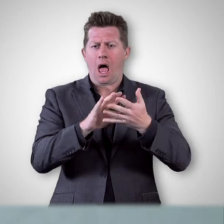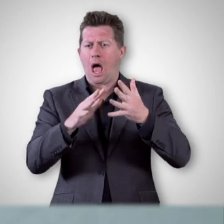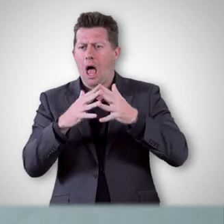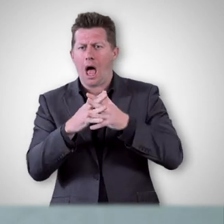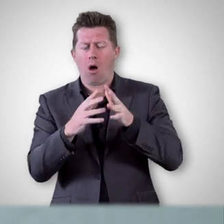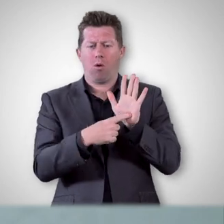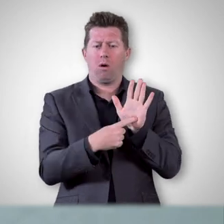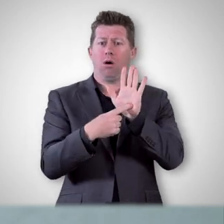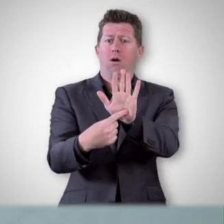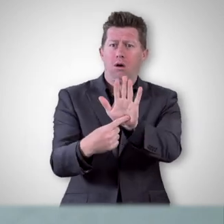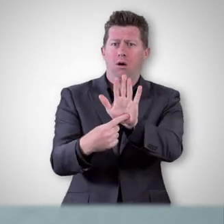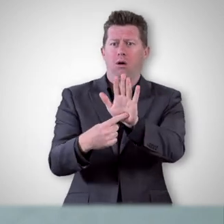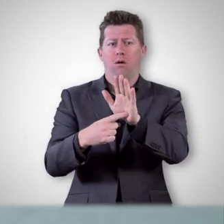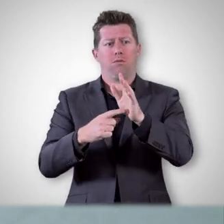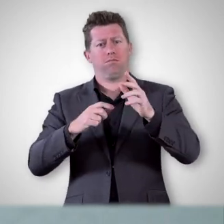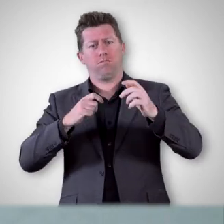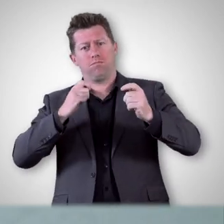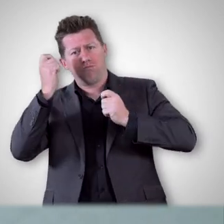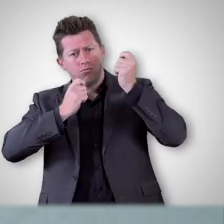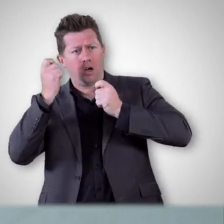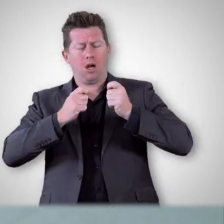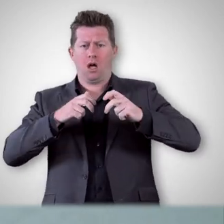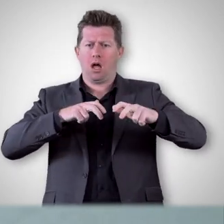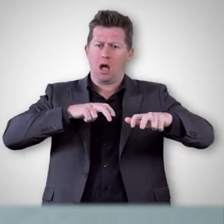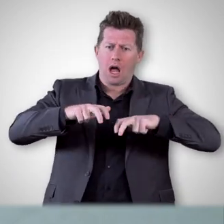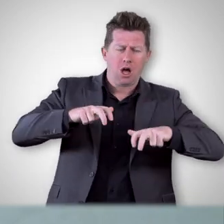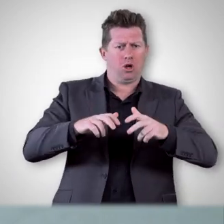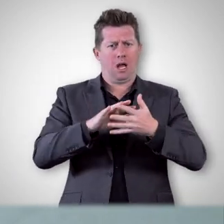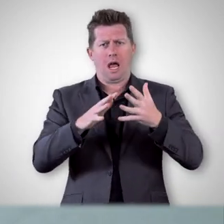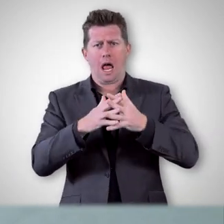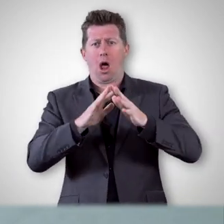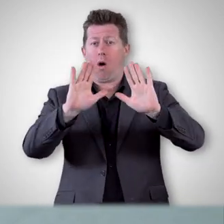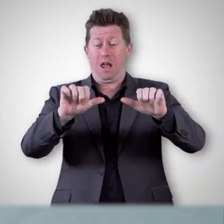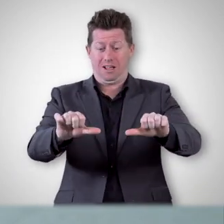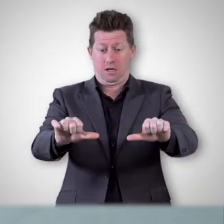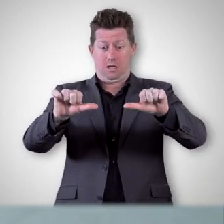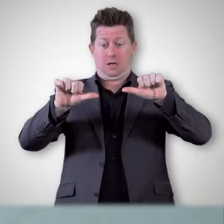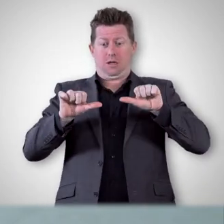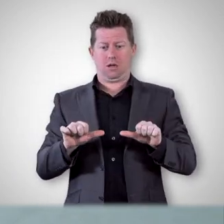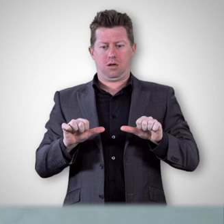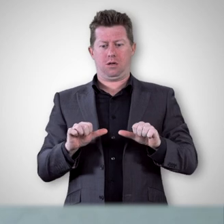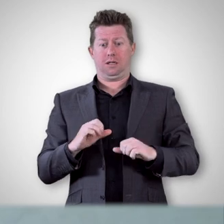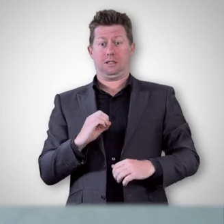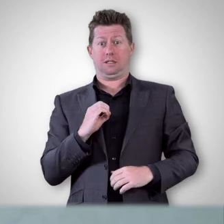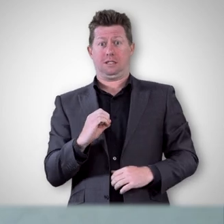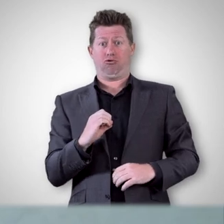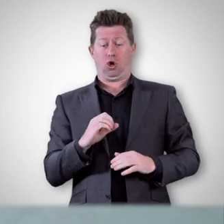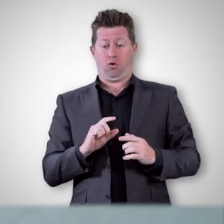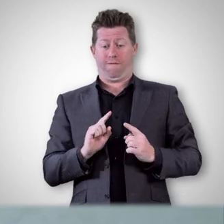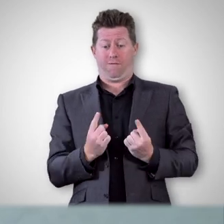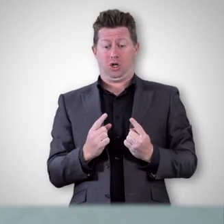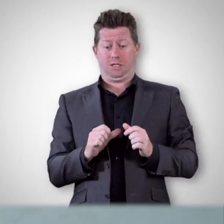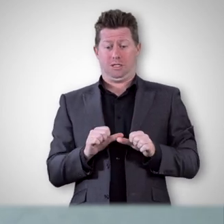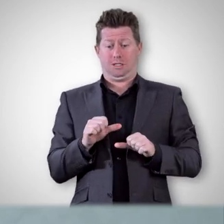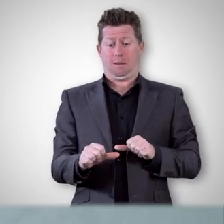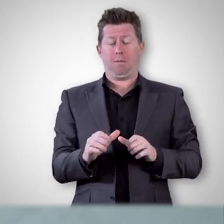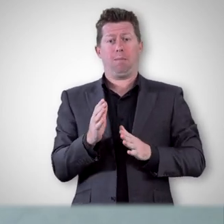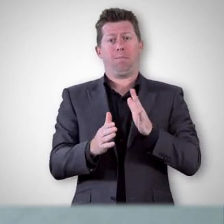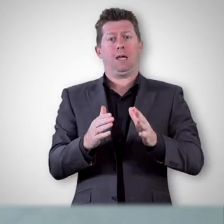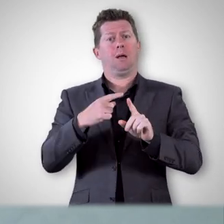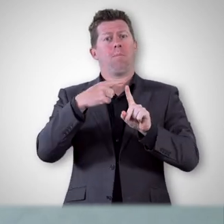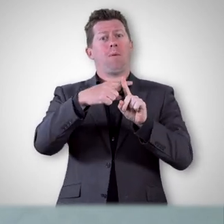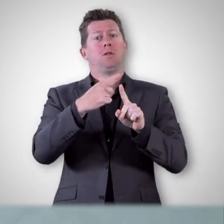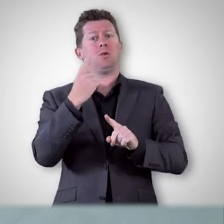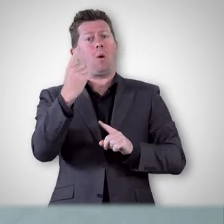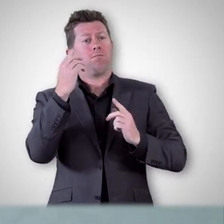means of engagement, representation, action and expression, and start with a step zero, plus one thinking.